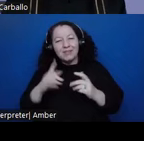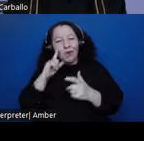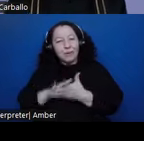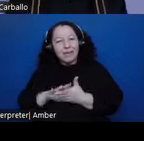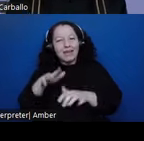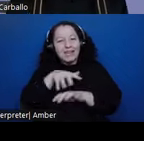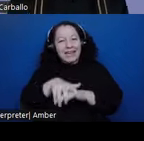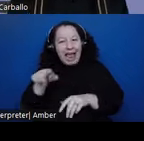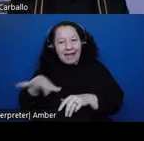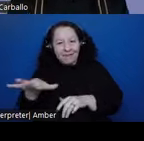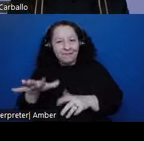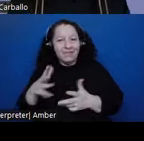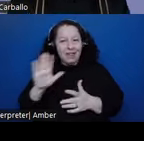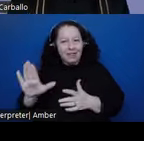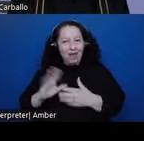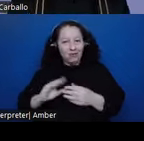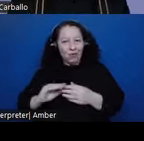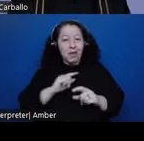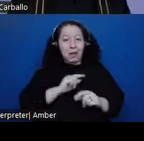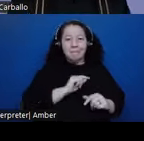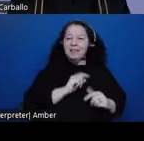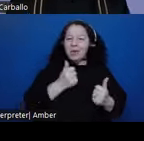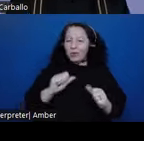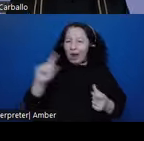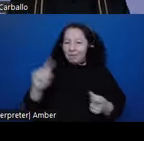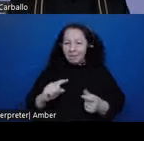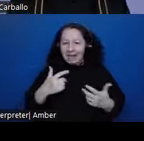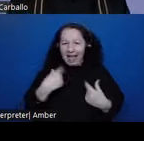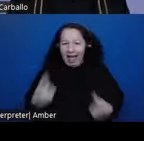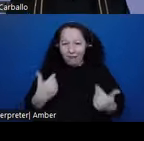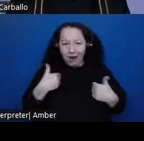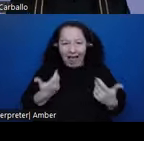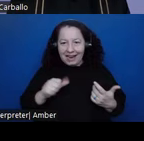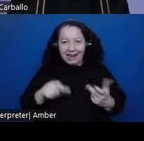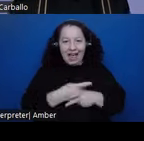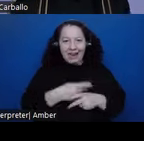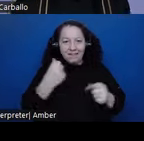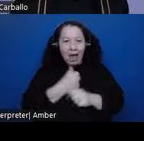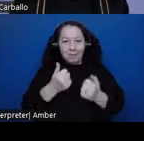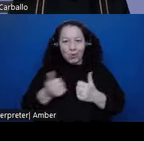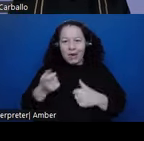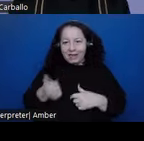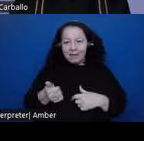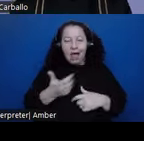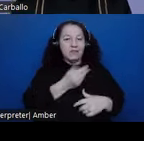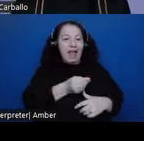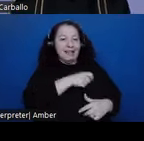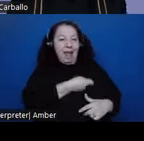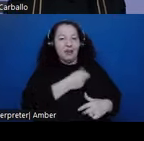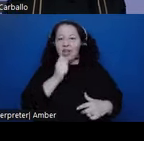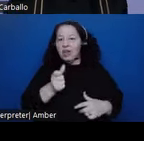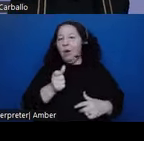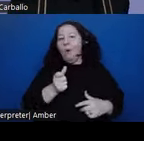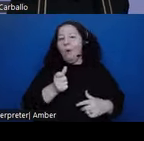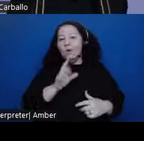trying to minimize the fact that there had ever been conflict with them and the Spanish. So they don't recount that there were 20 days of